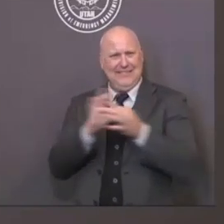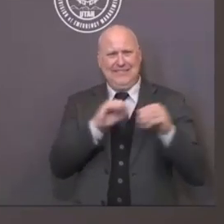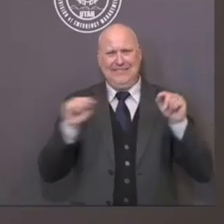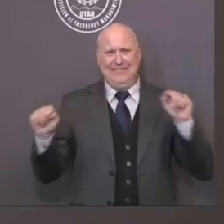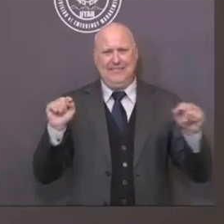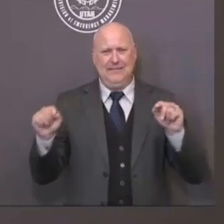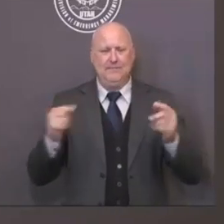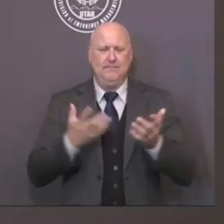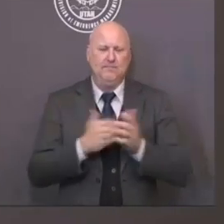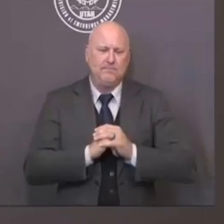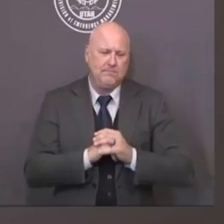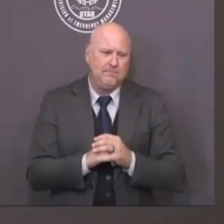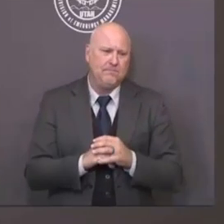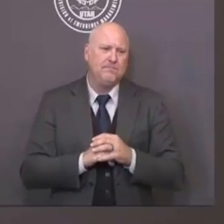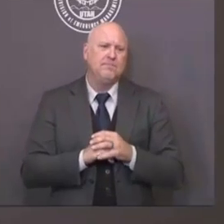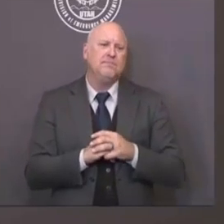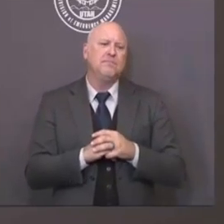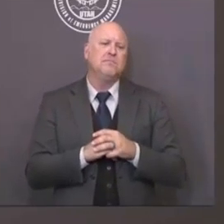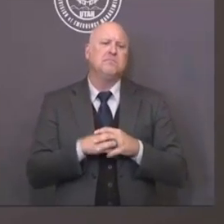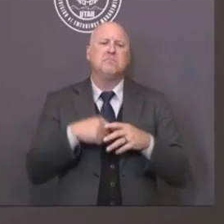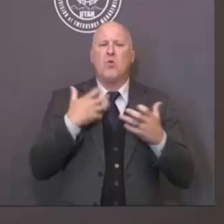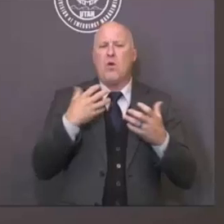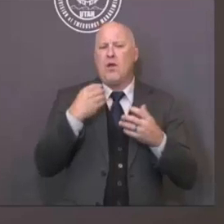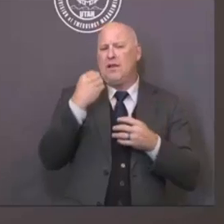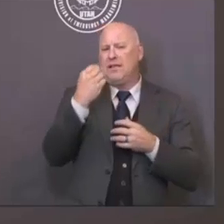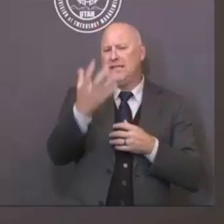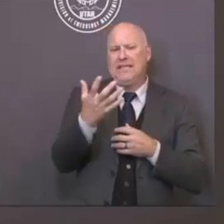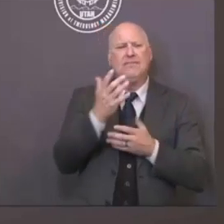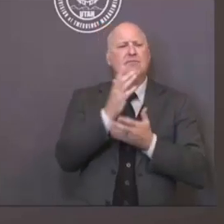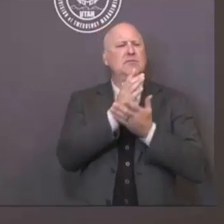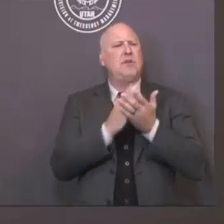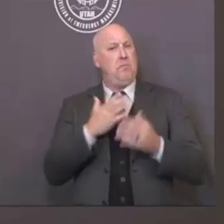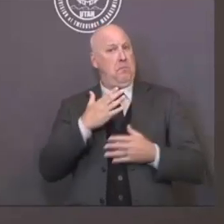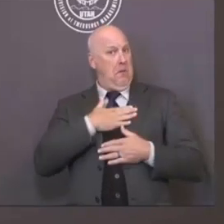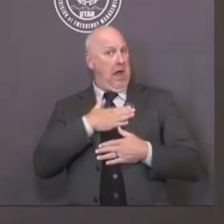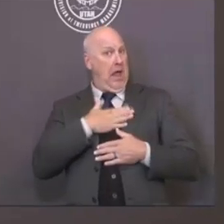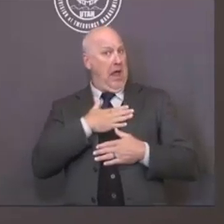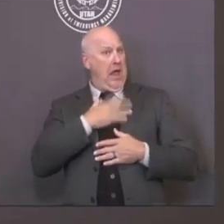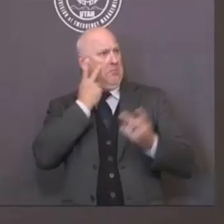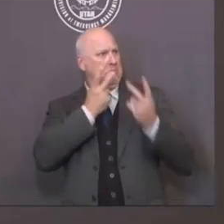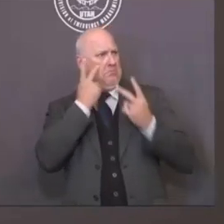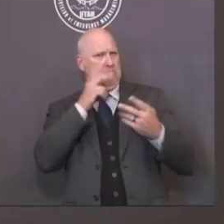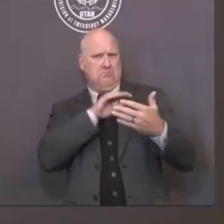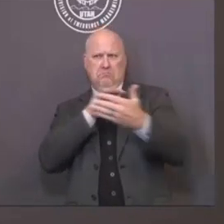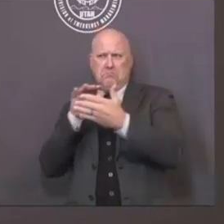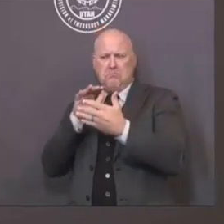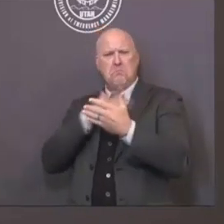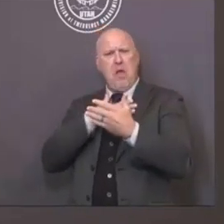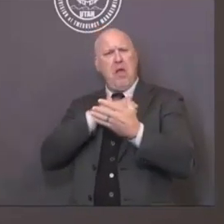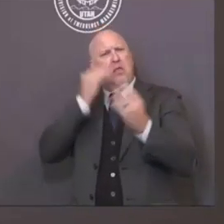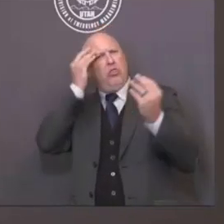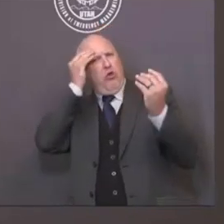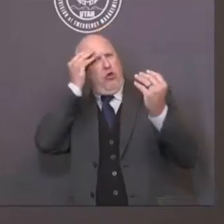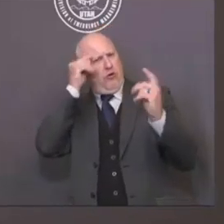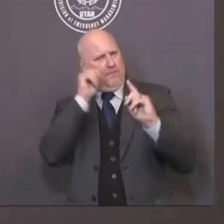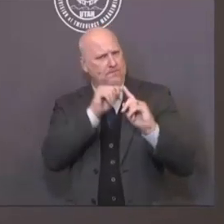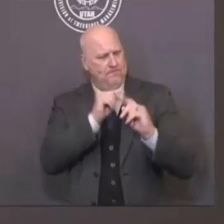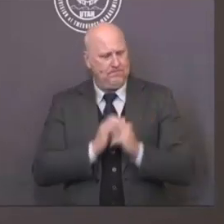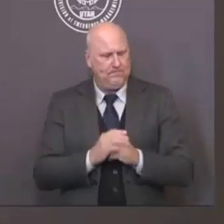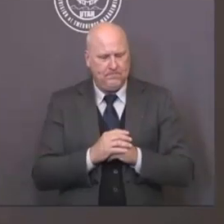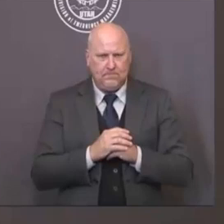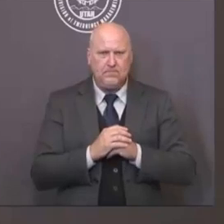just make a few observations here pertinent to where we find ourselves as a state today.